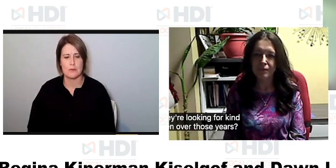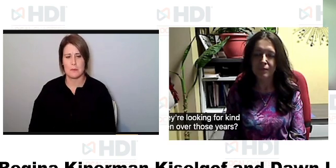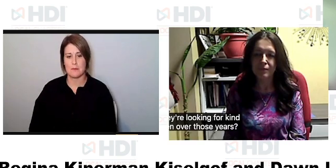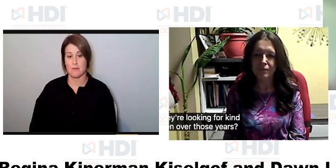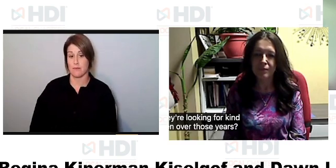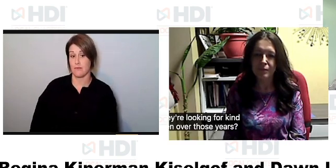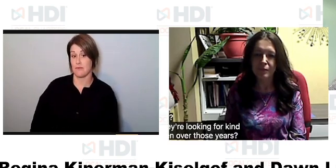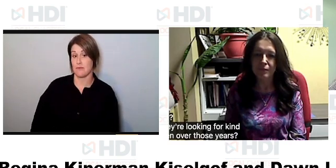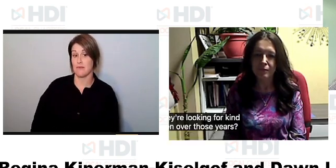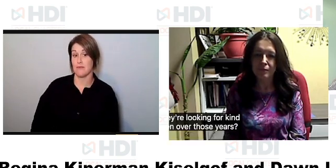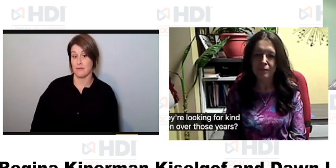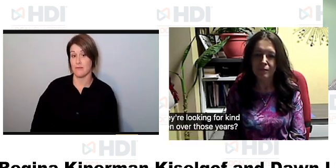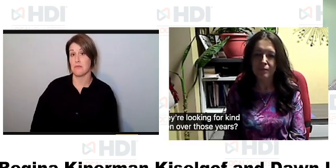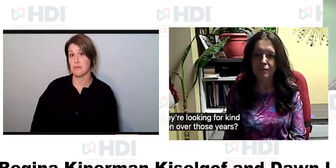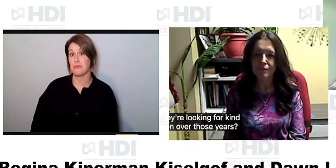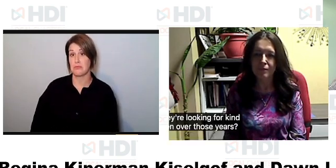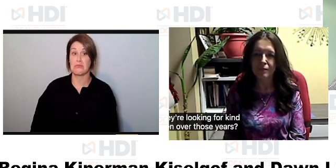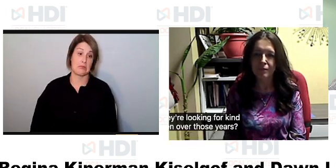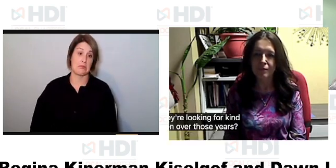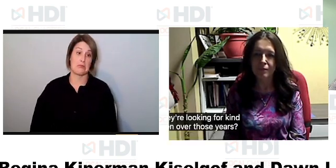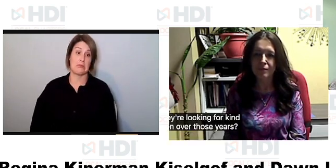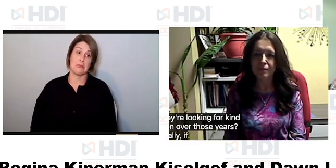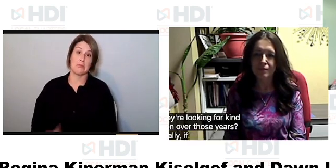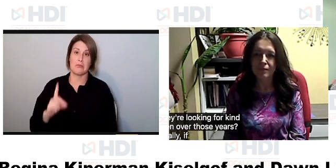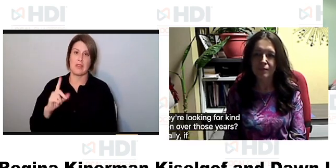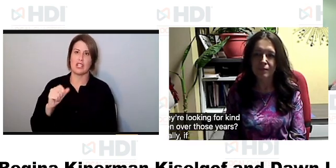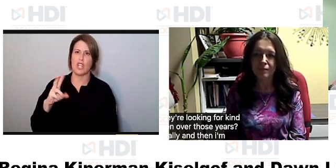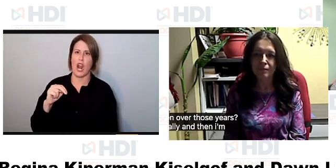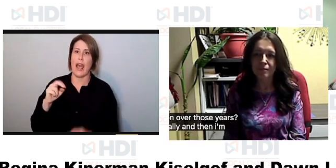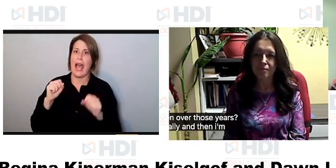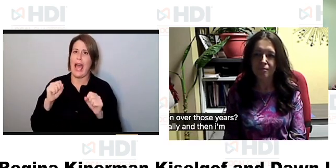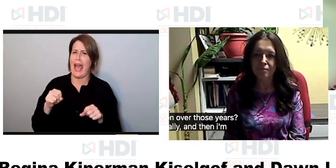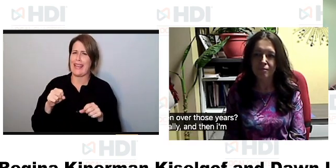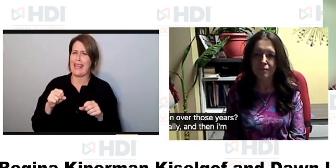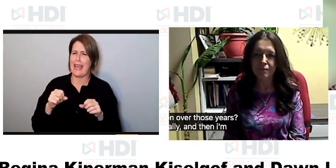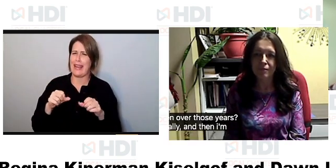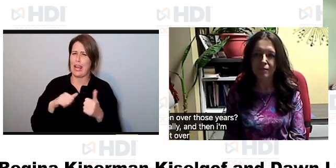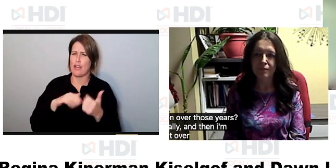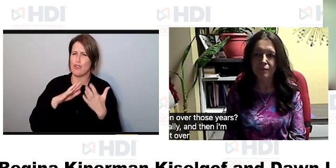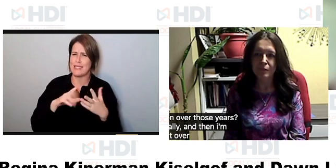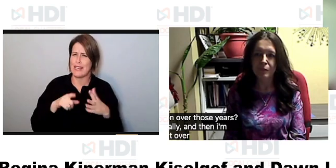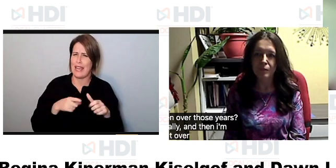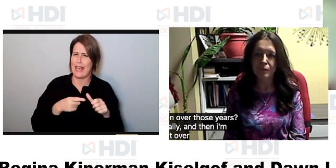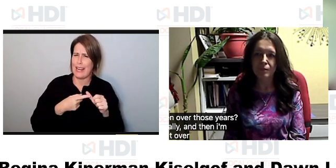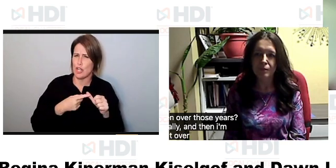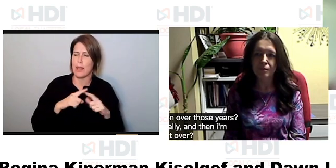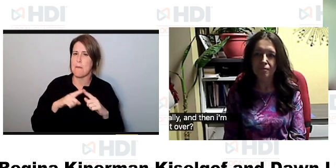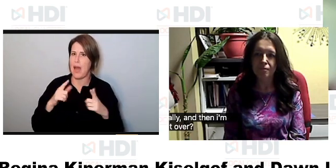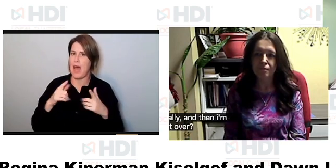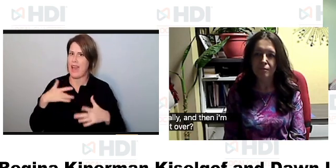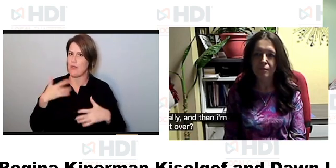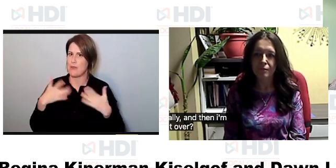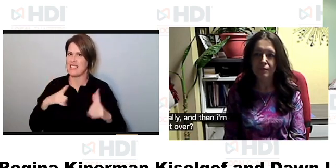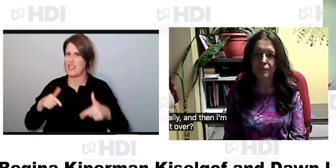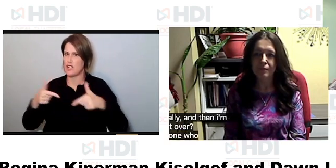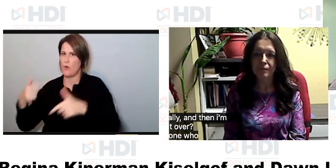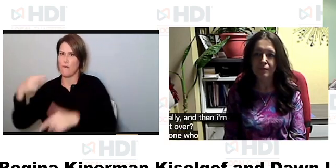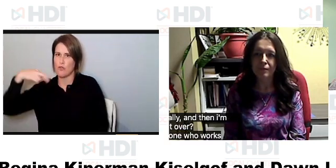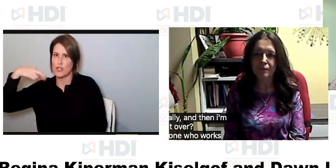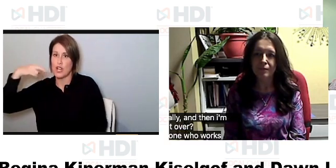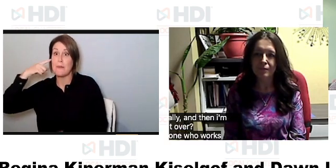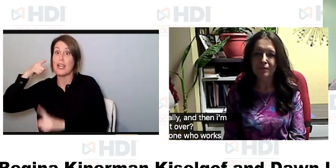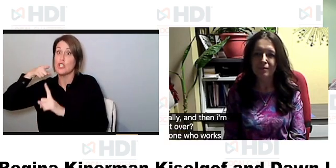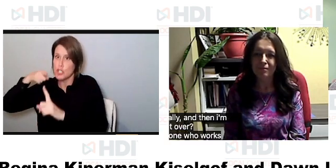i can address that initially and then i'm going to be excited to turn that over to regina because she is the one who works